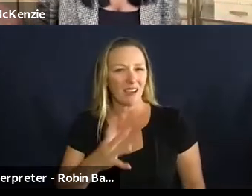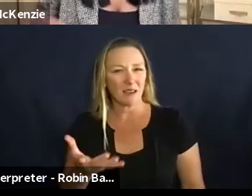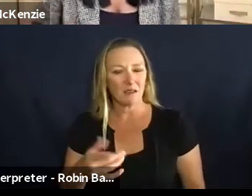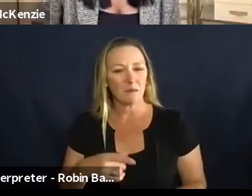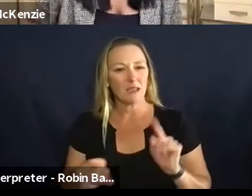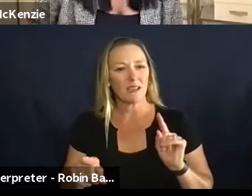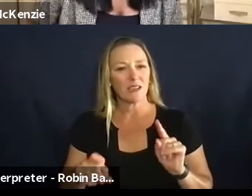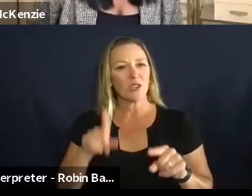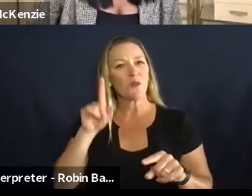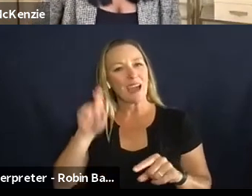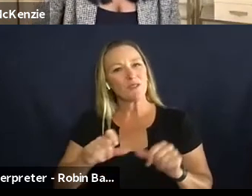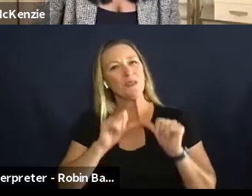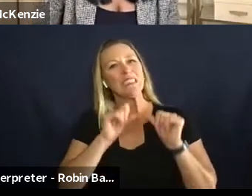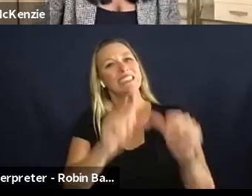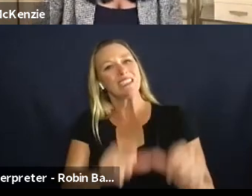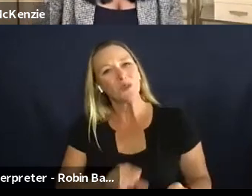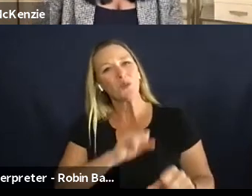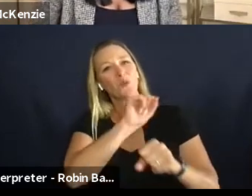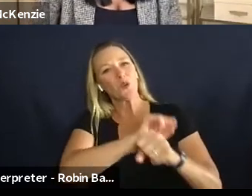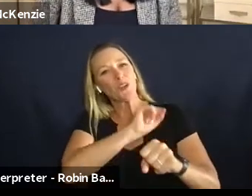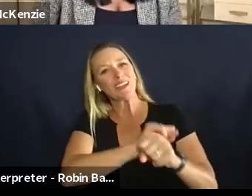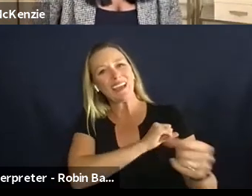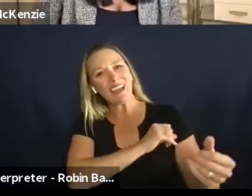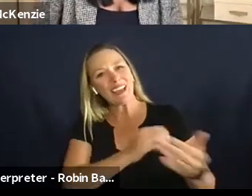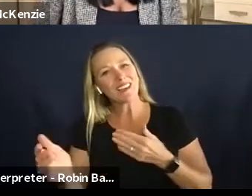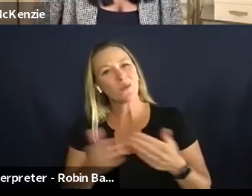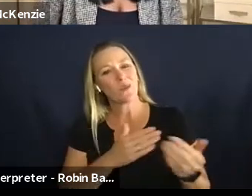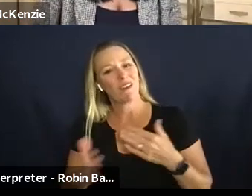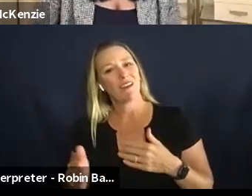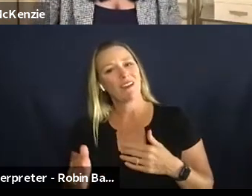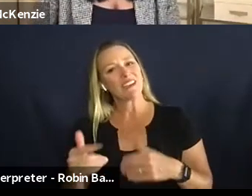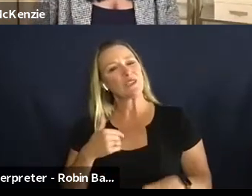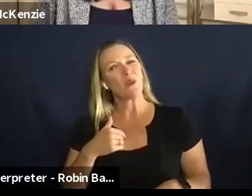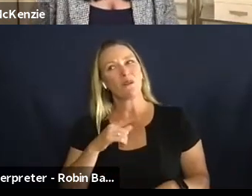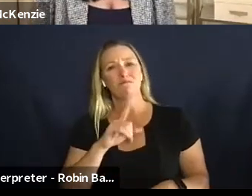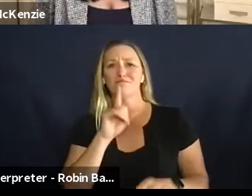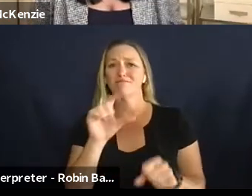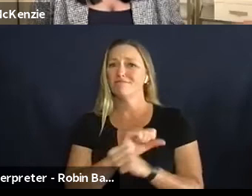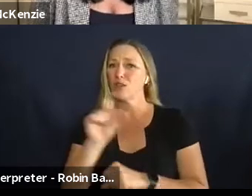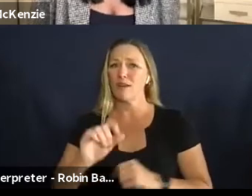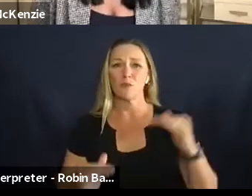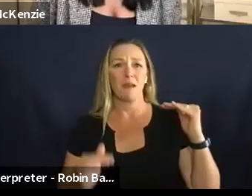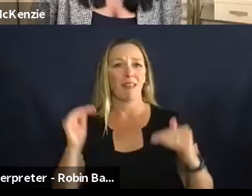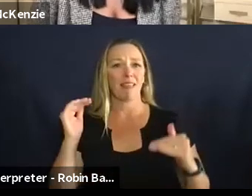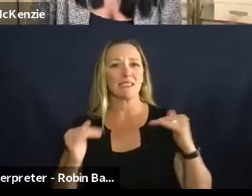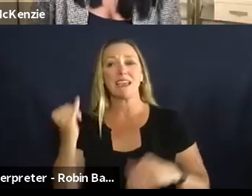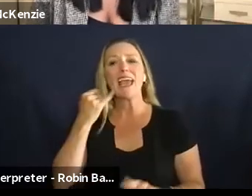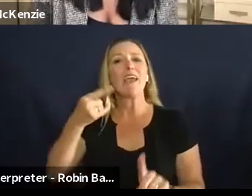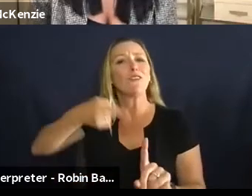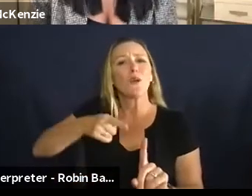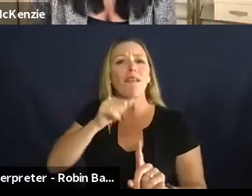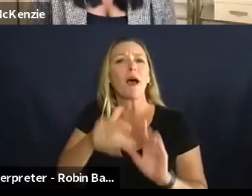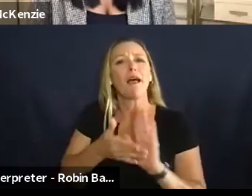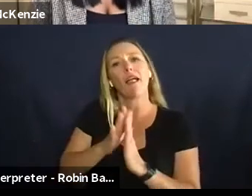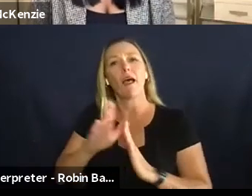continuing to do the good work so i think it's definitely it's definitely a balance if you're not going viral does it really matter